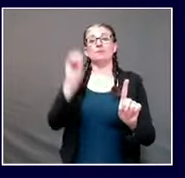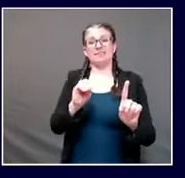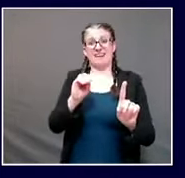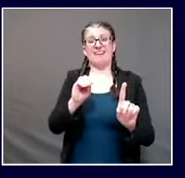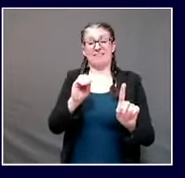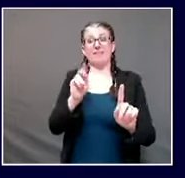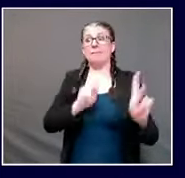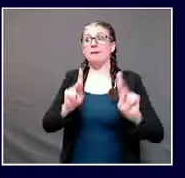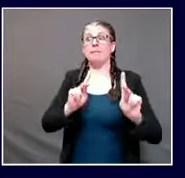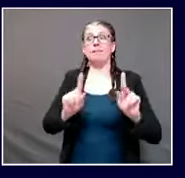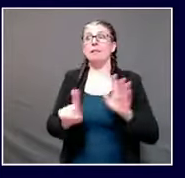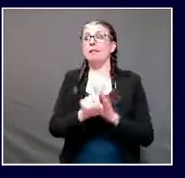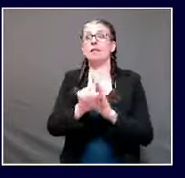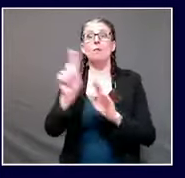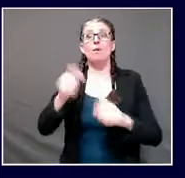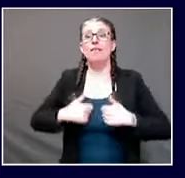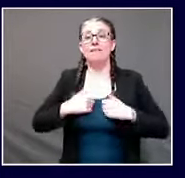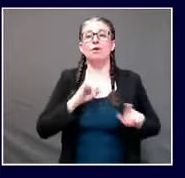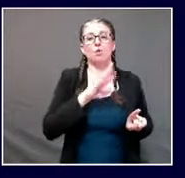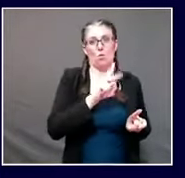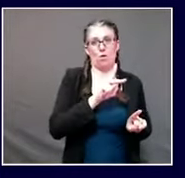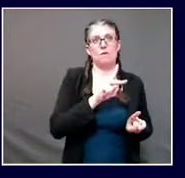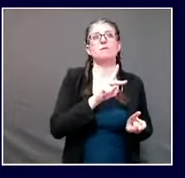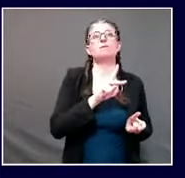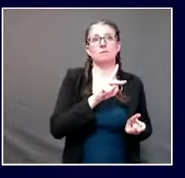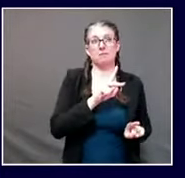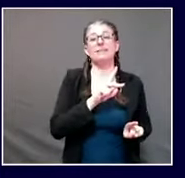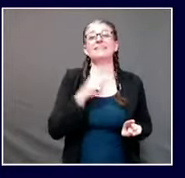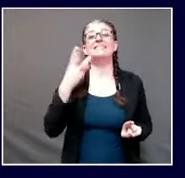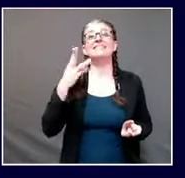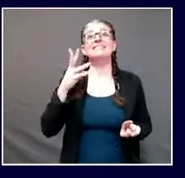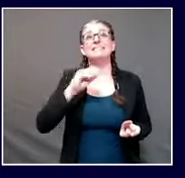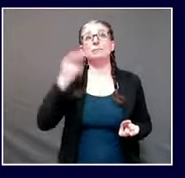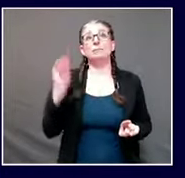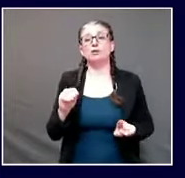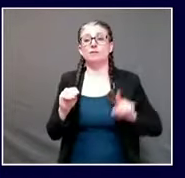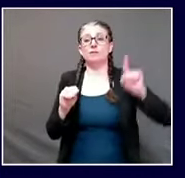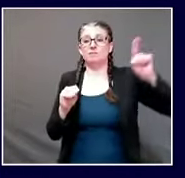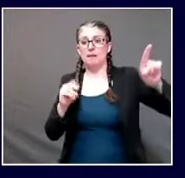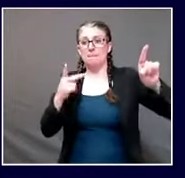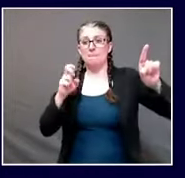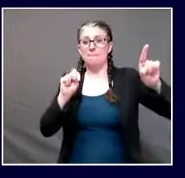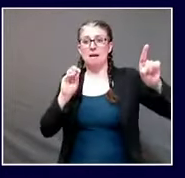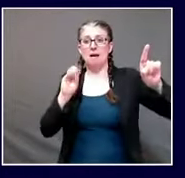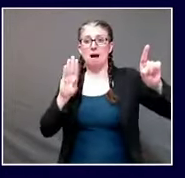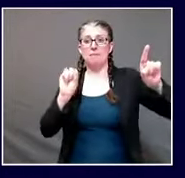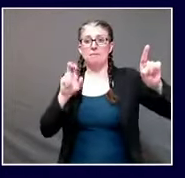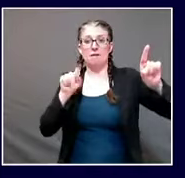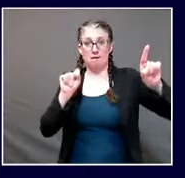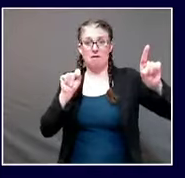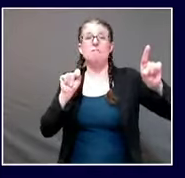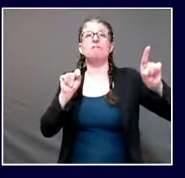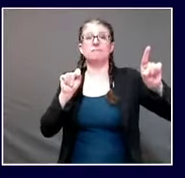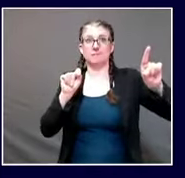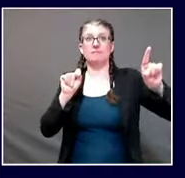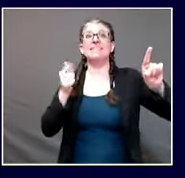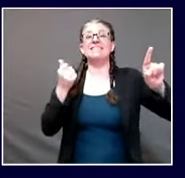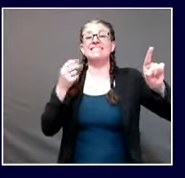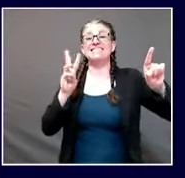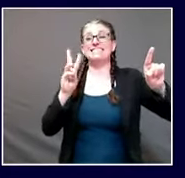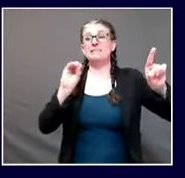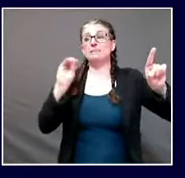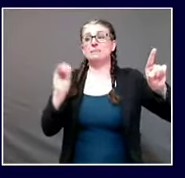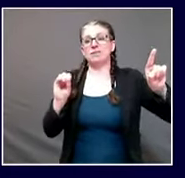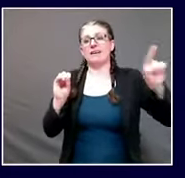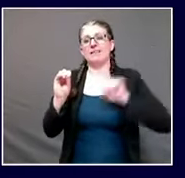were among individuals from Penobscot and Cumberland Counties each. And among all of our cases, a total of